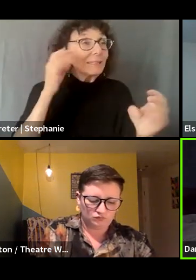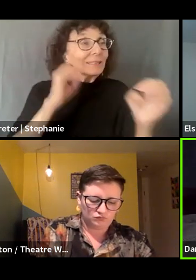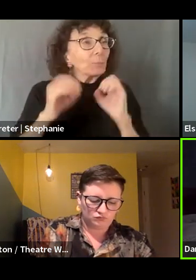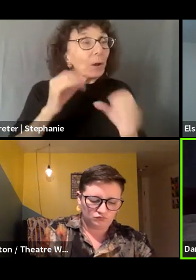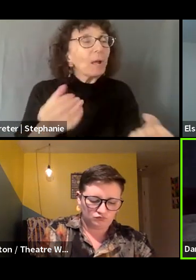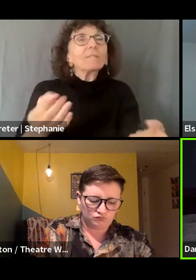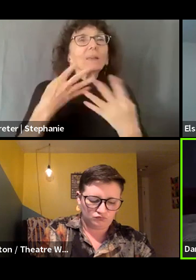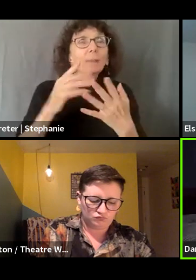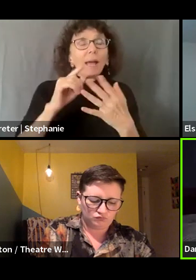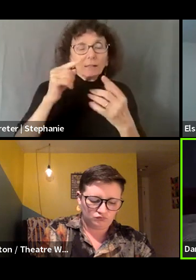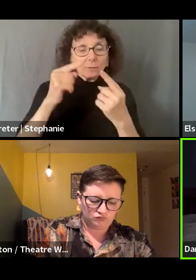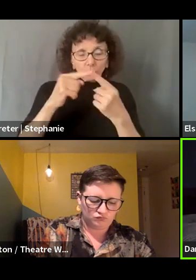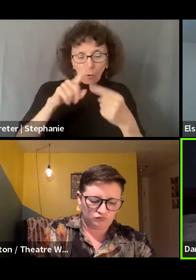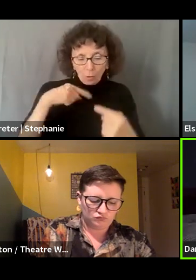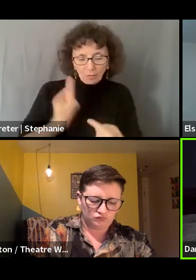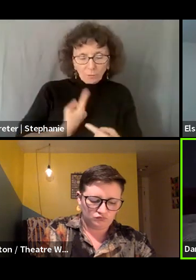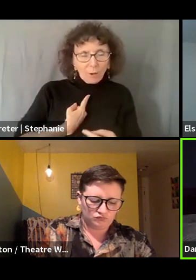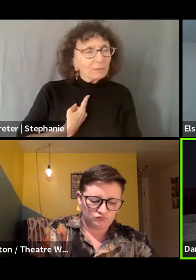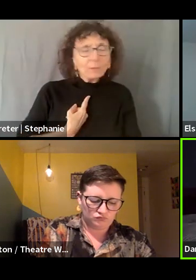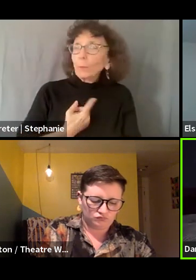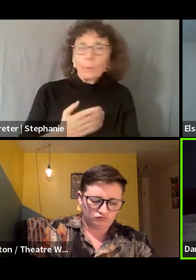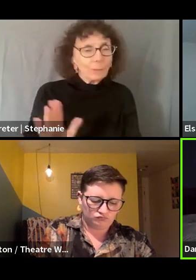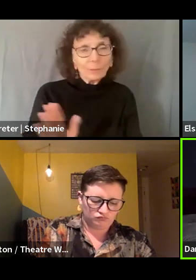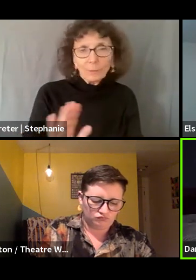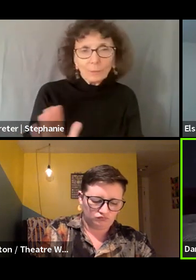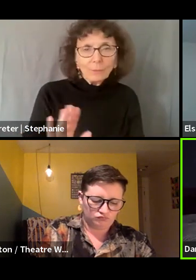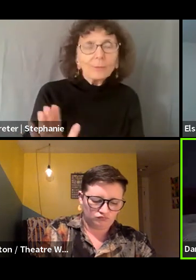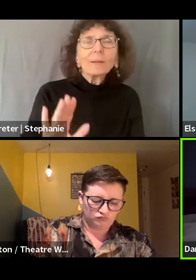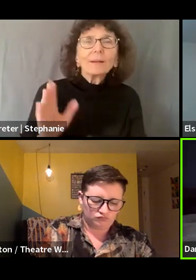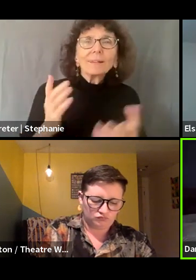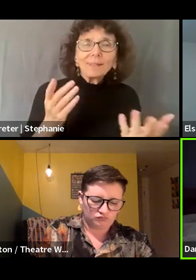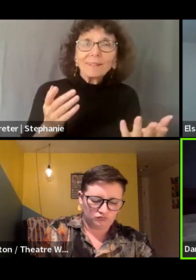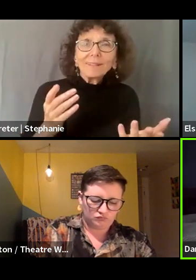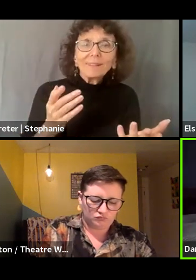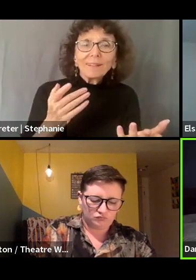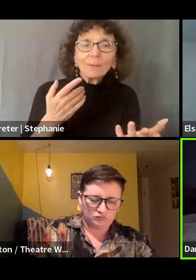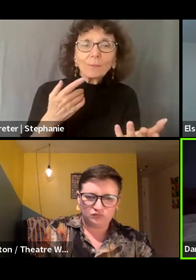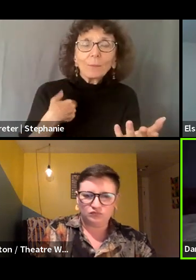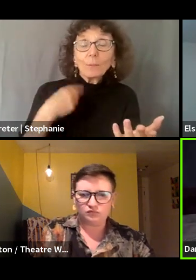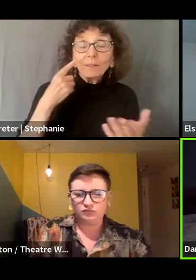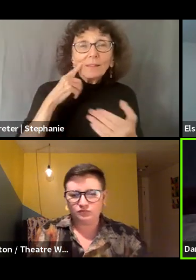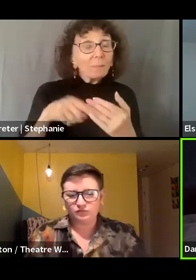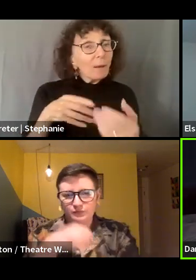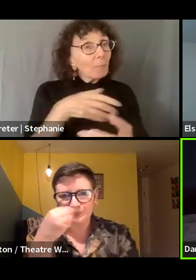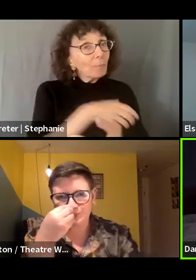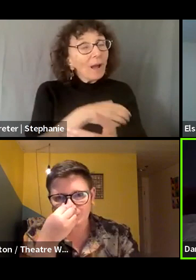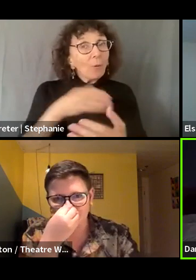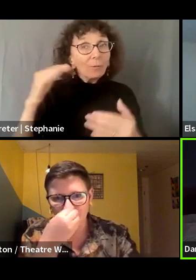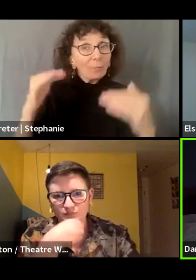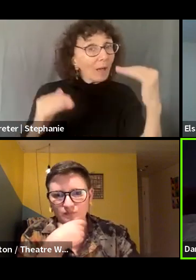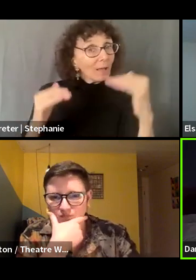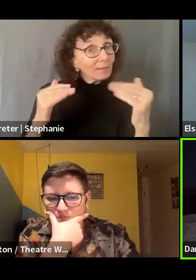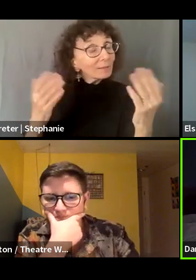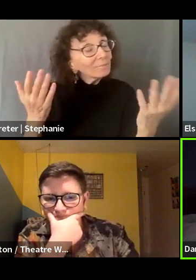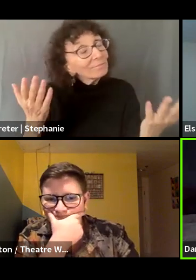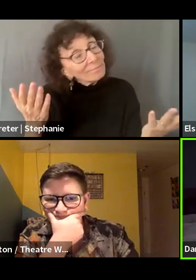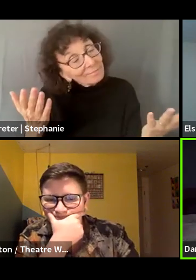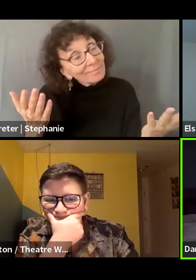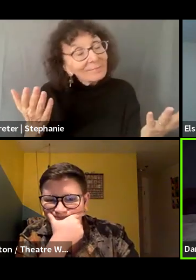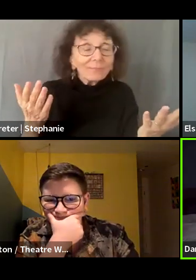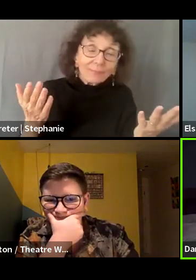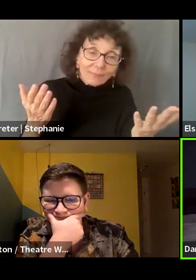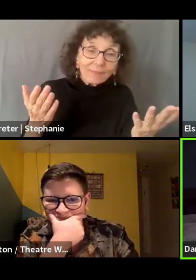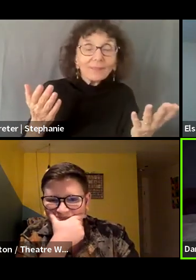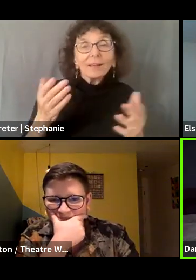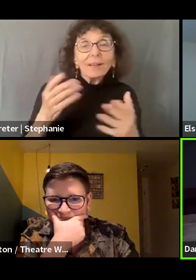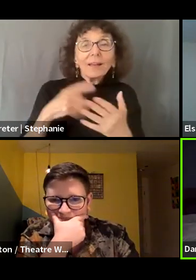I always, it's always really challenging, right, to balance because again, talking about power, there are ways in which, for instance,